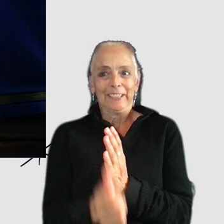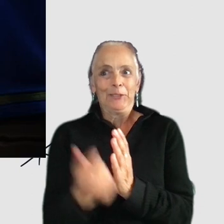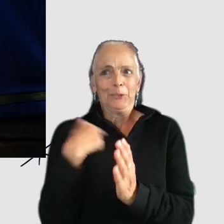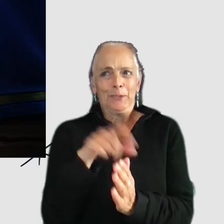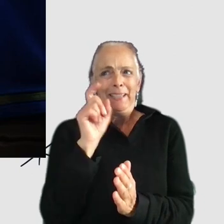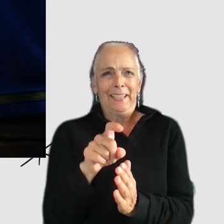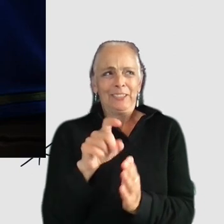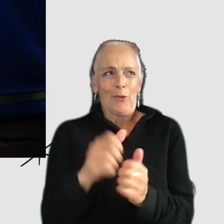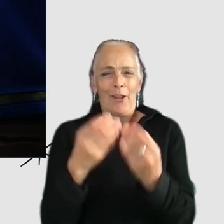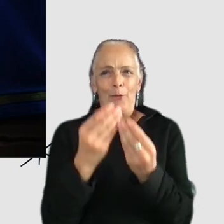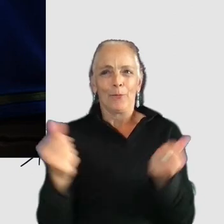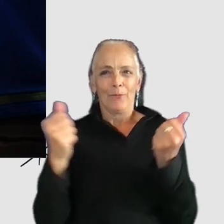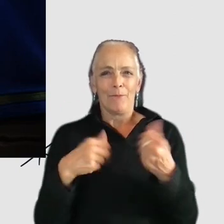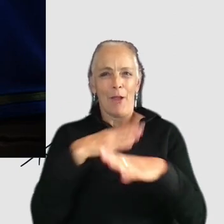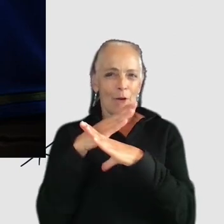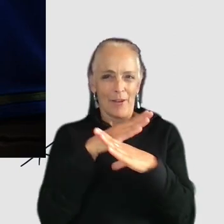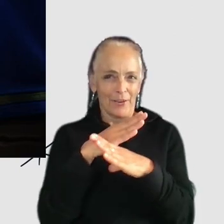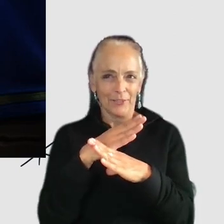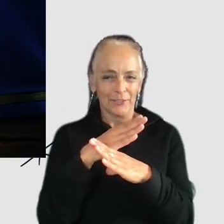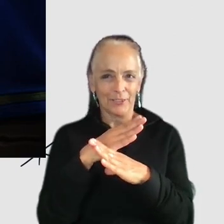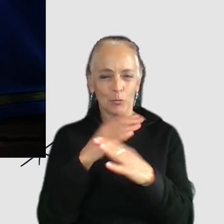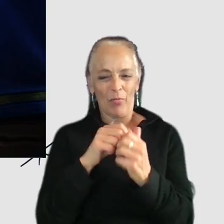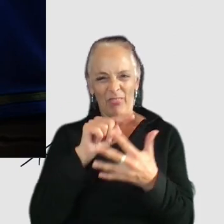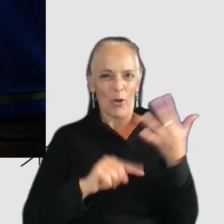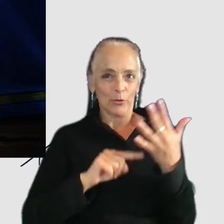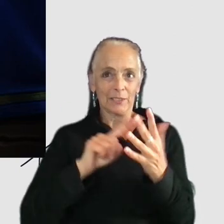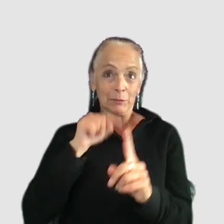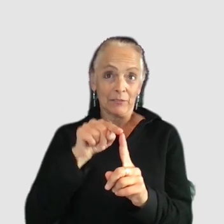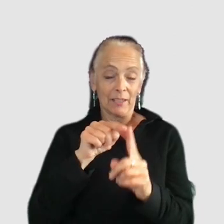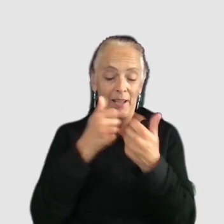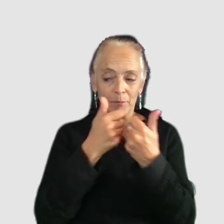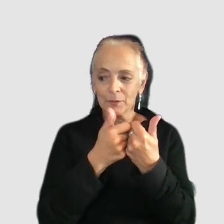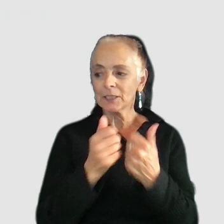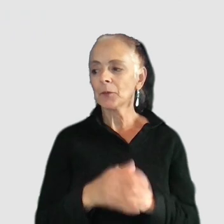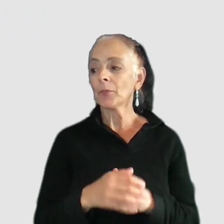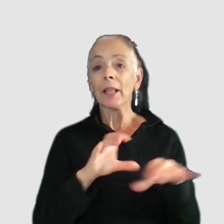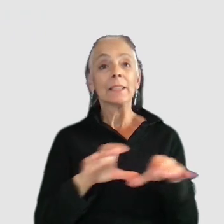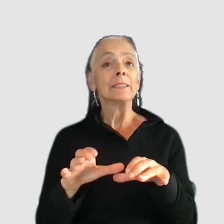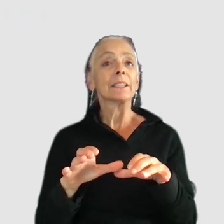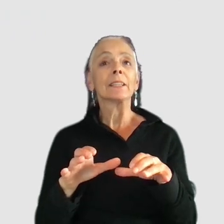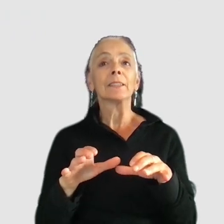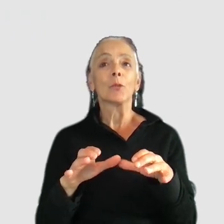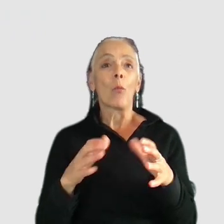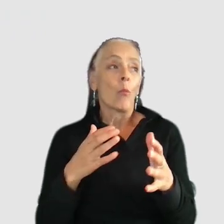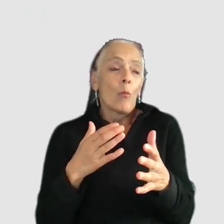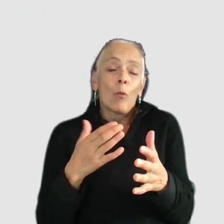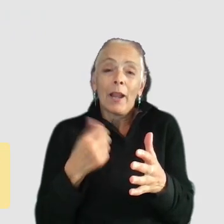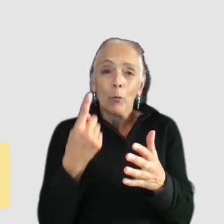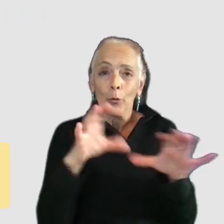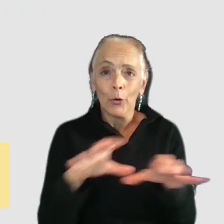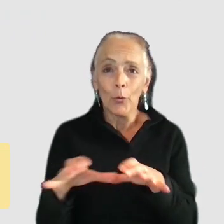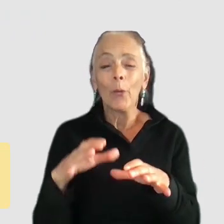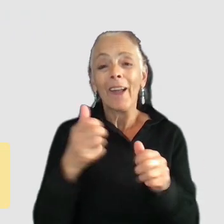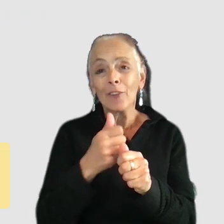help people overcome these barriers in these games in particular. So I did what any sane person would do and I played every digital card game that I